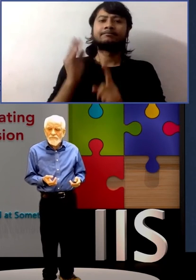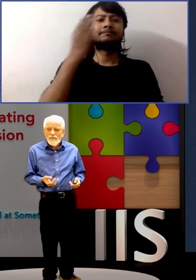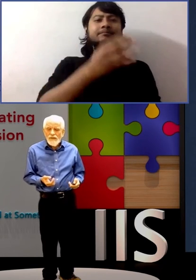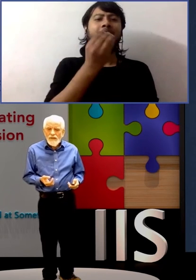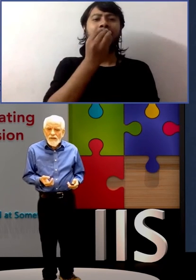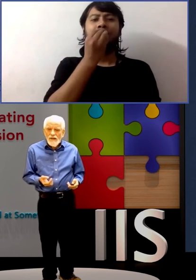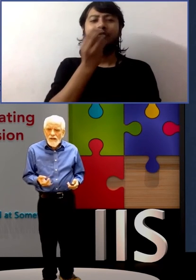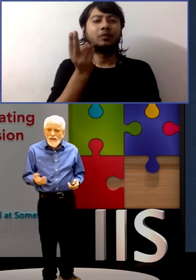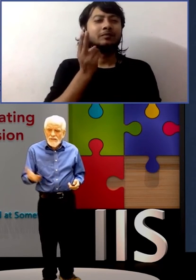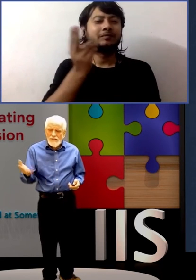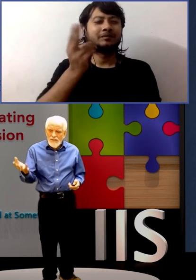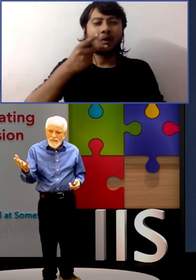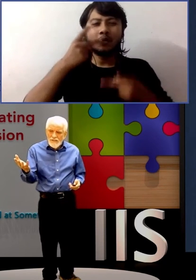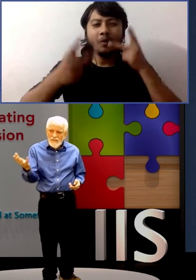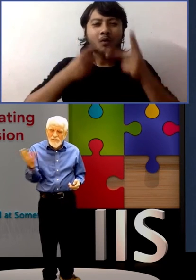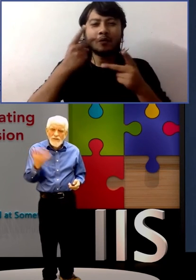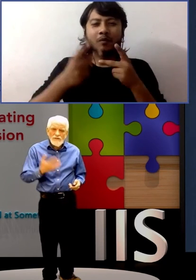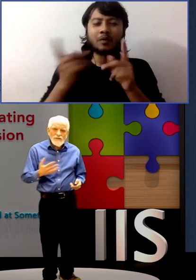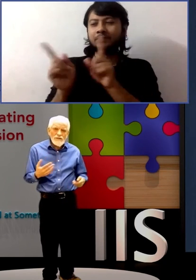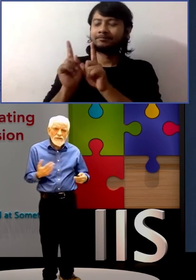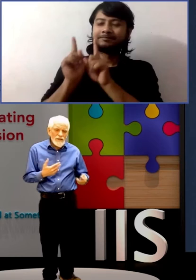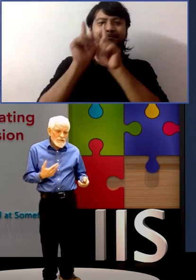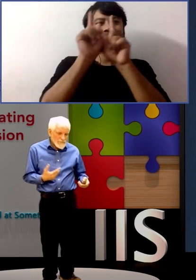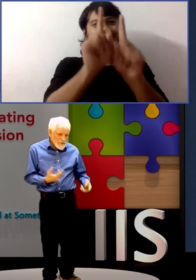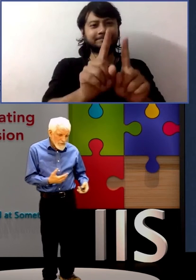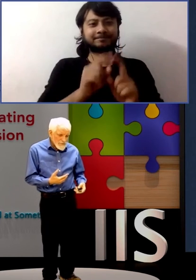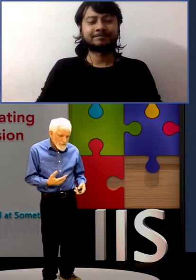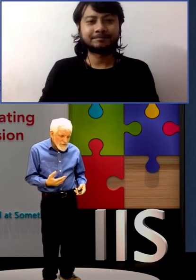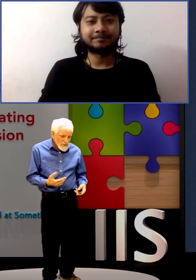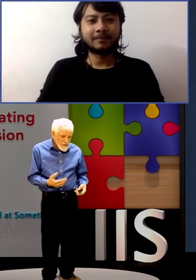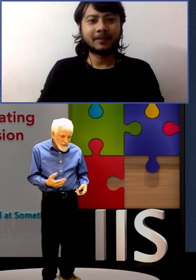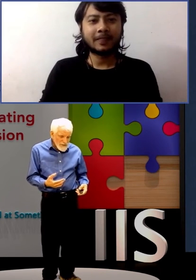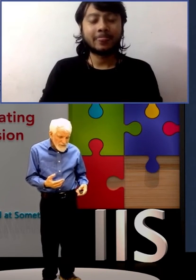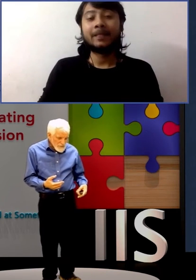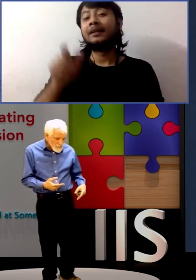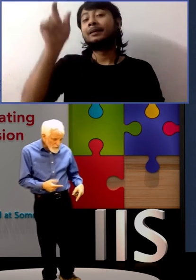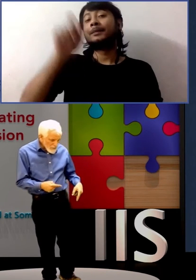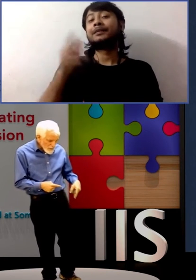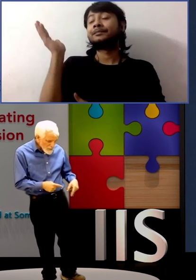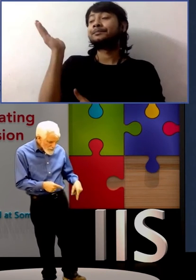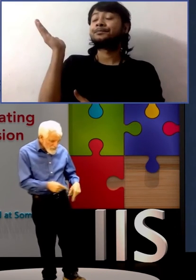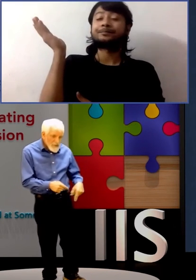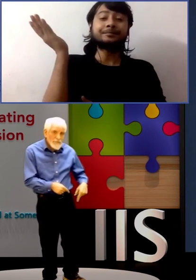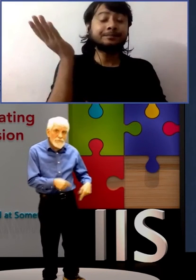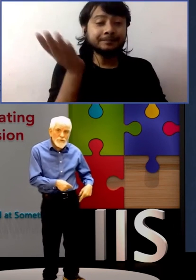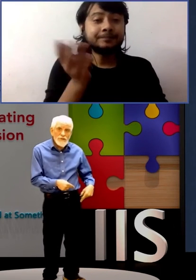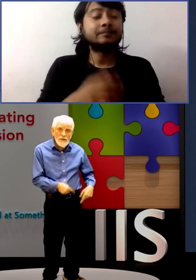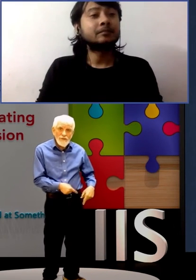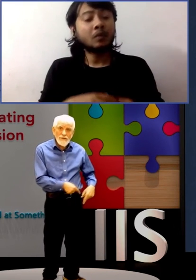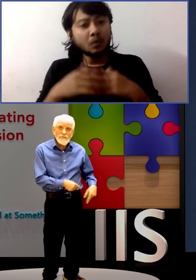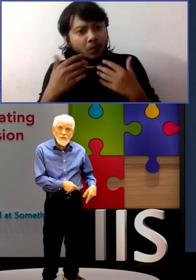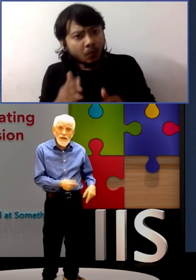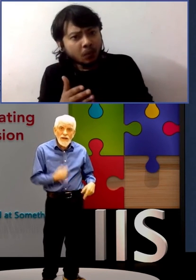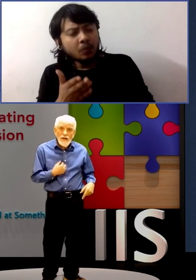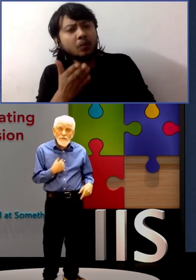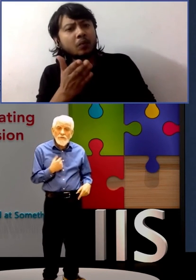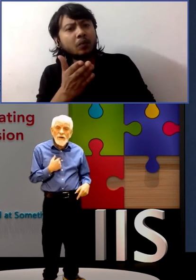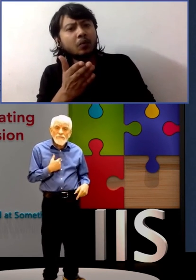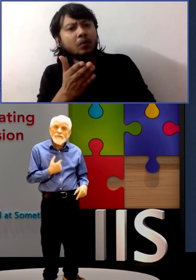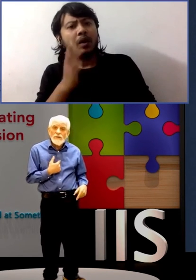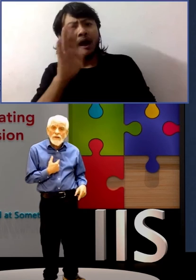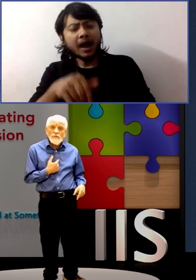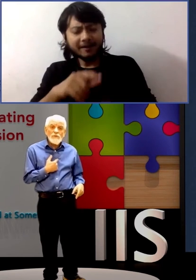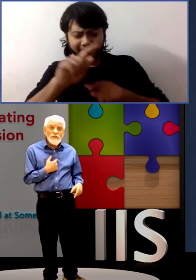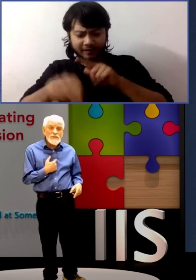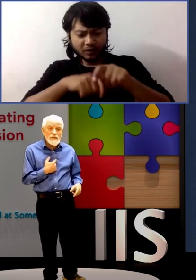Stacy, the owner, came over and said, Whoa, I see you have a boot on your foot. I broke